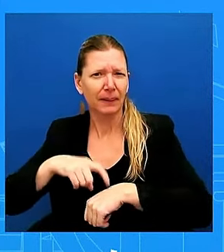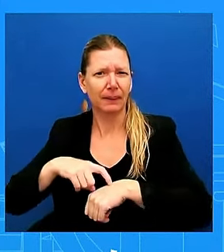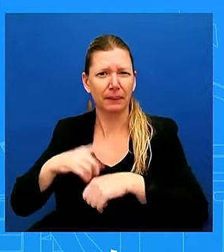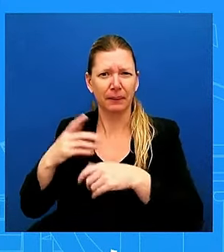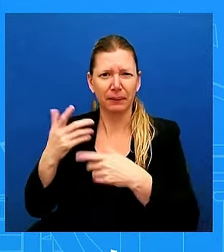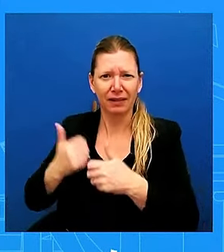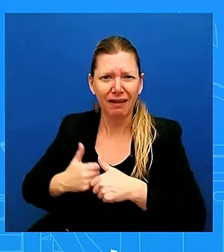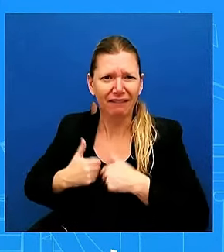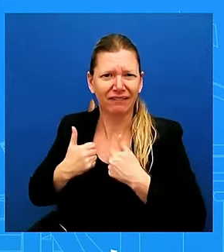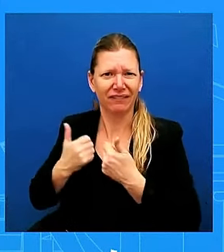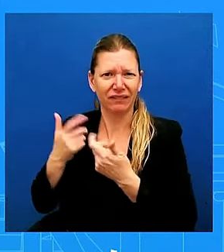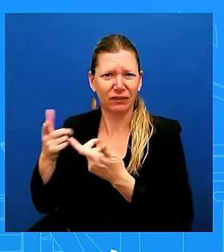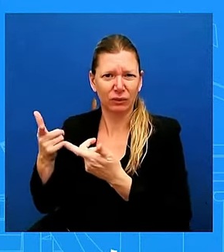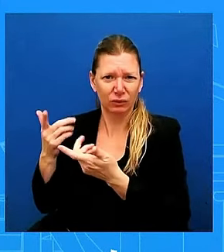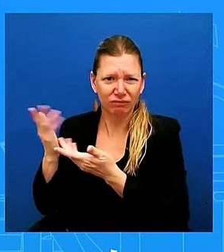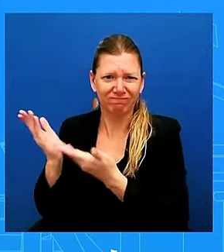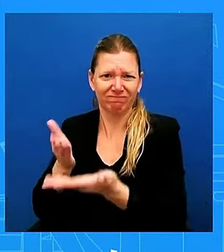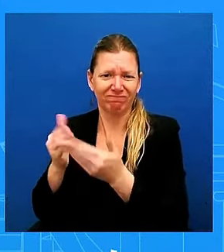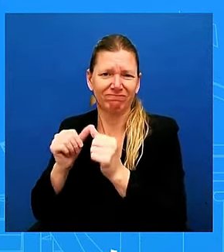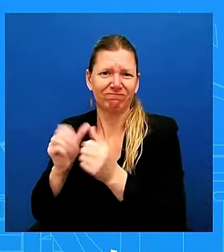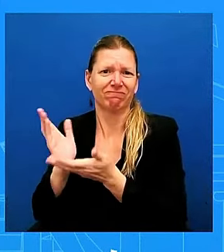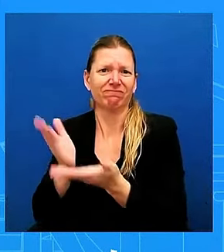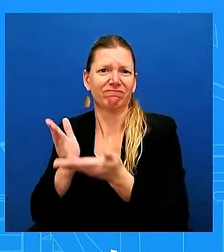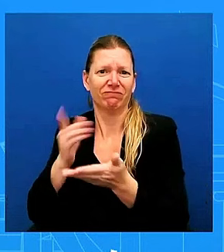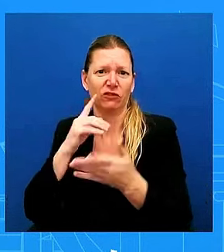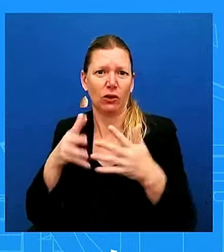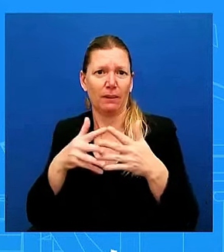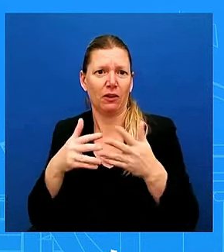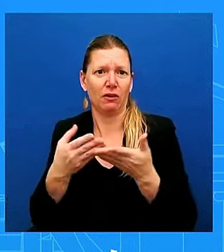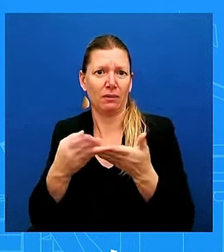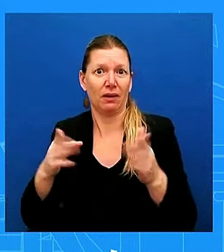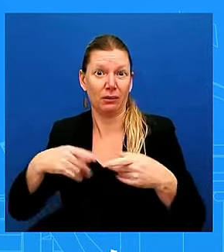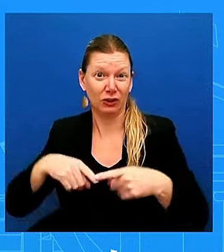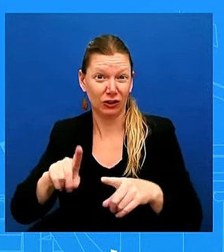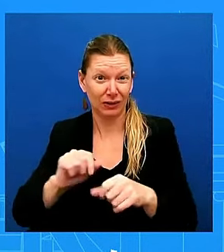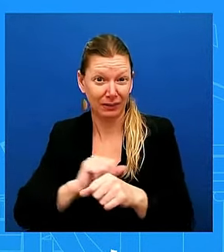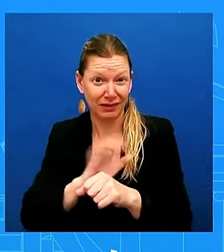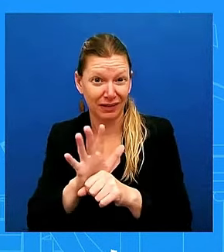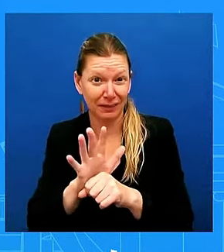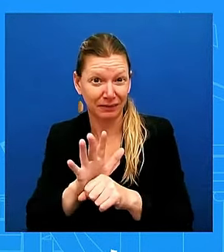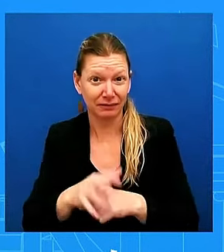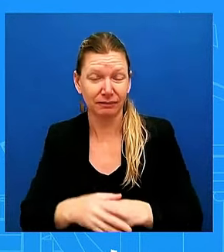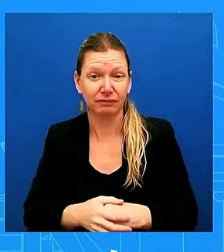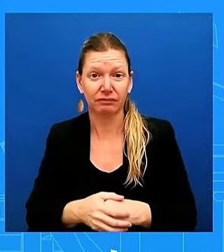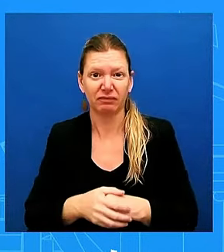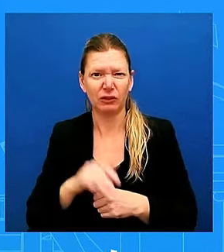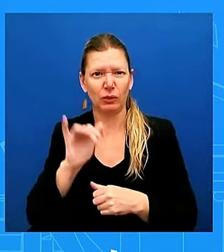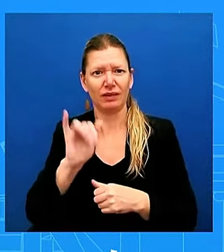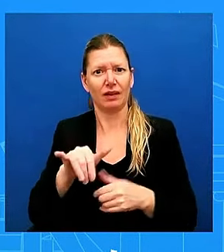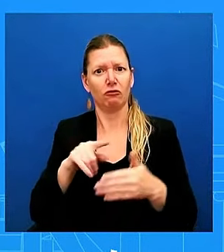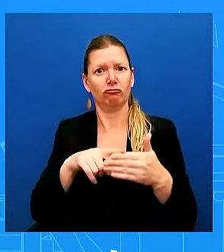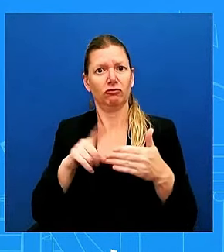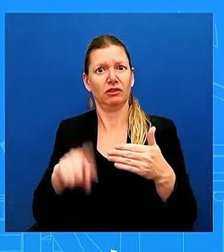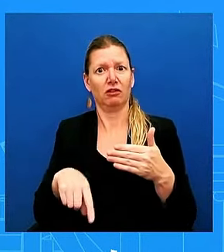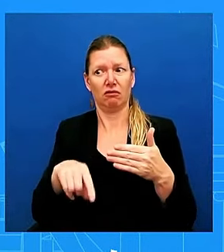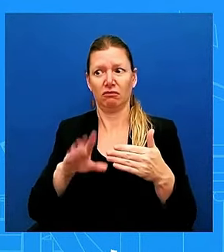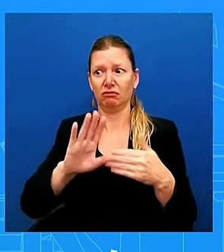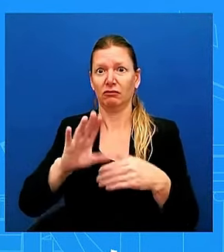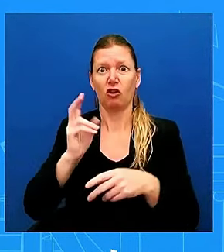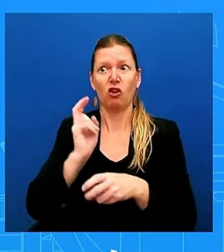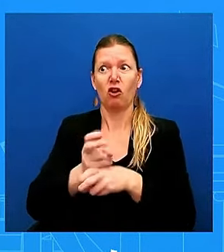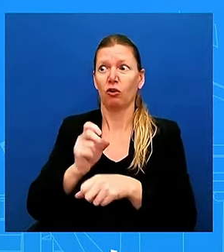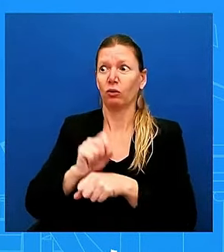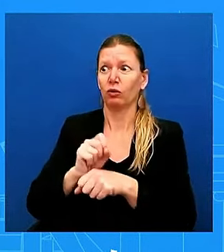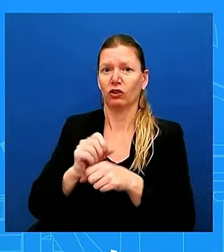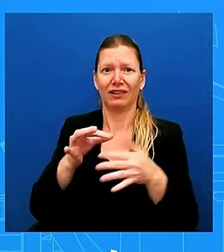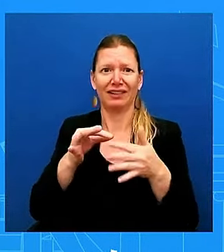of the hard work that I undertook along with Secretary Buttigieg, Secretary